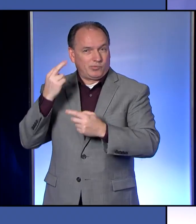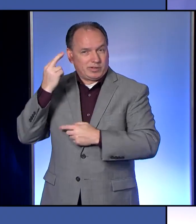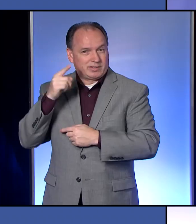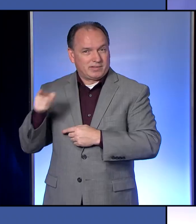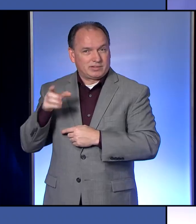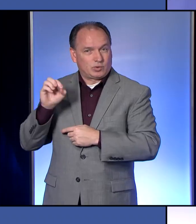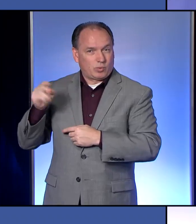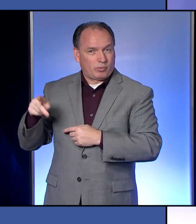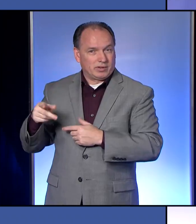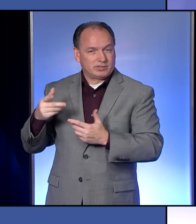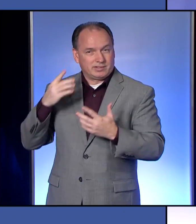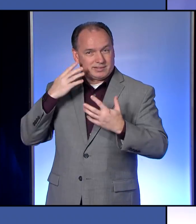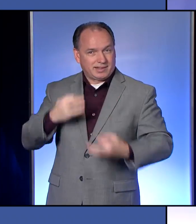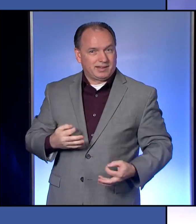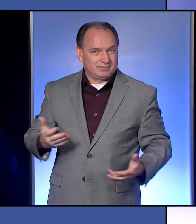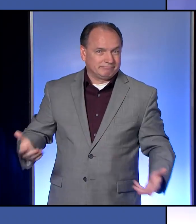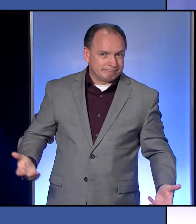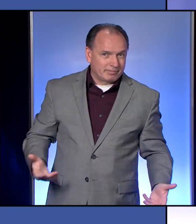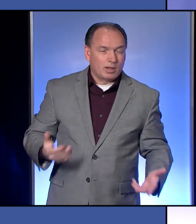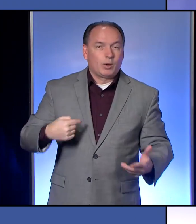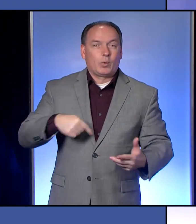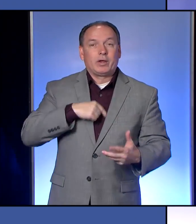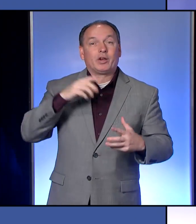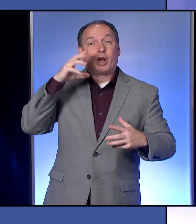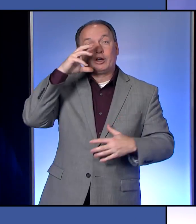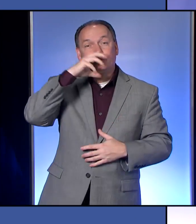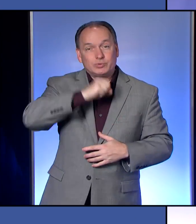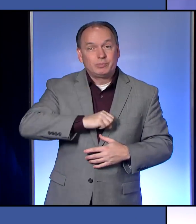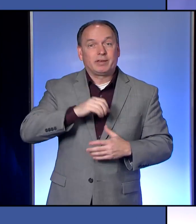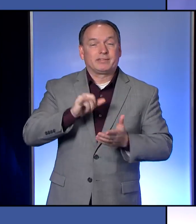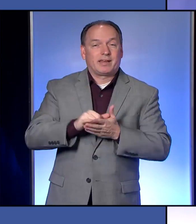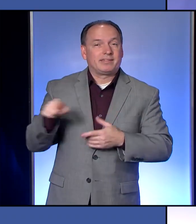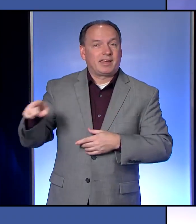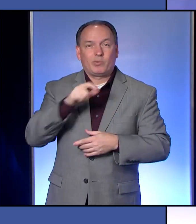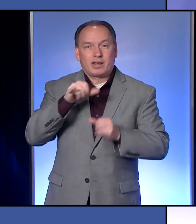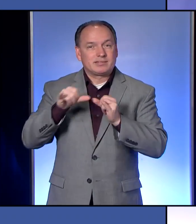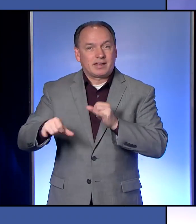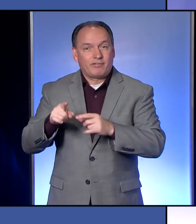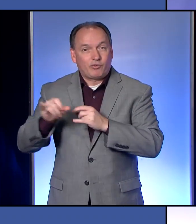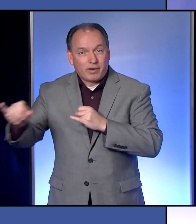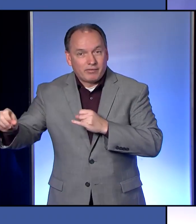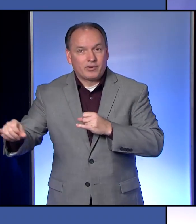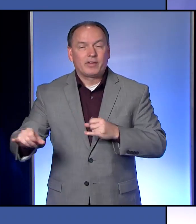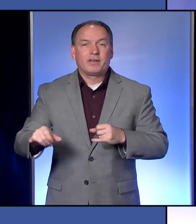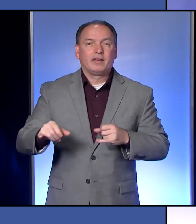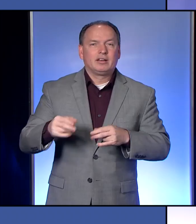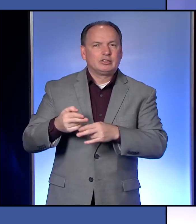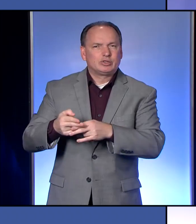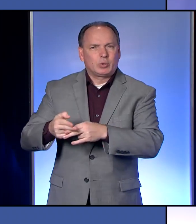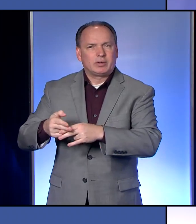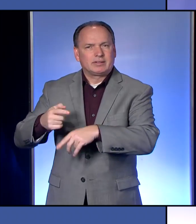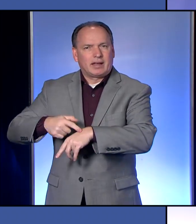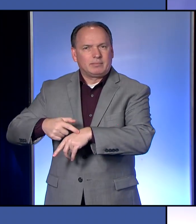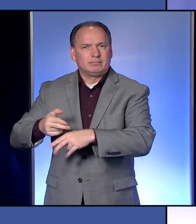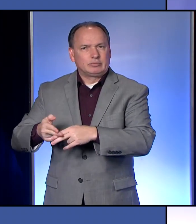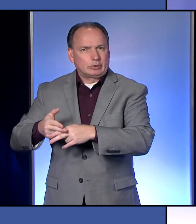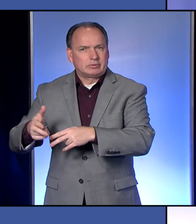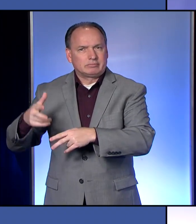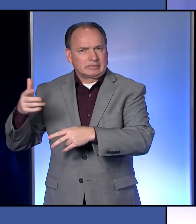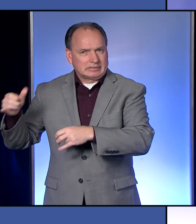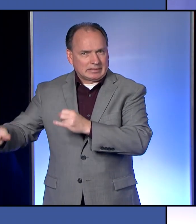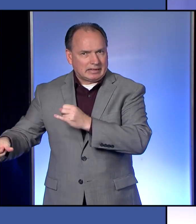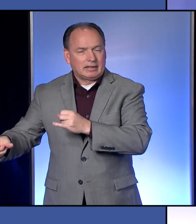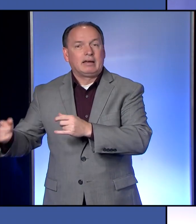is deciding. We're assuming that they would not stay here forever, that they would be here for a period of time till they